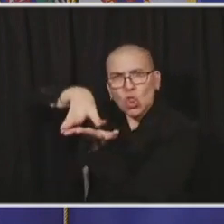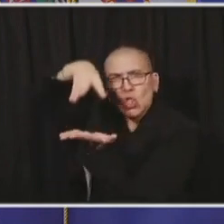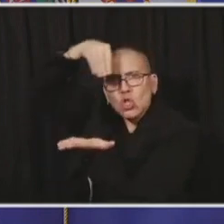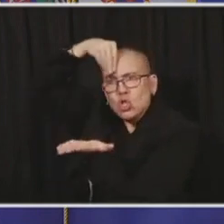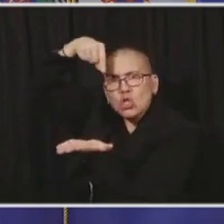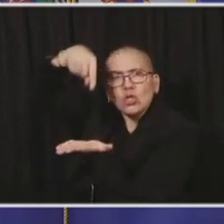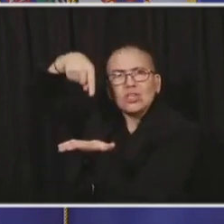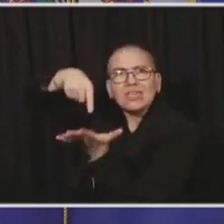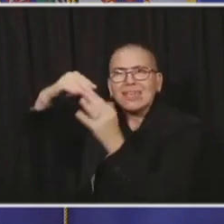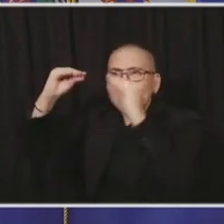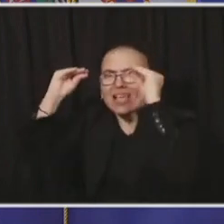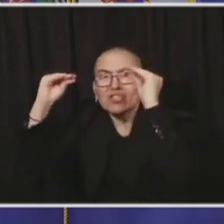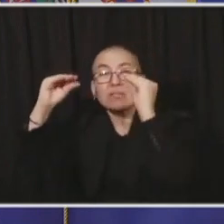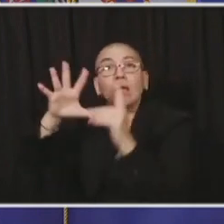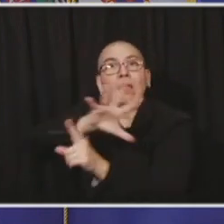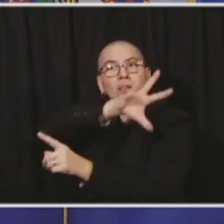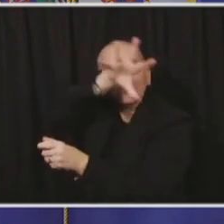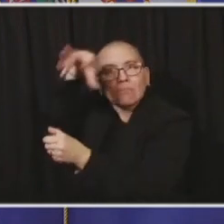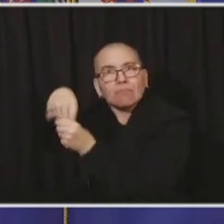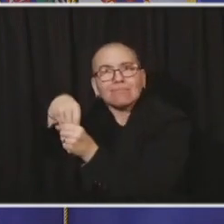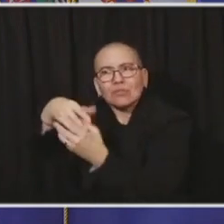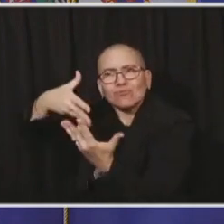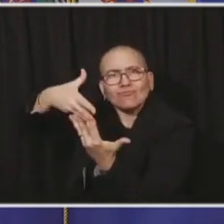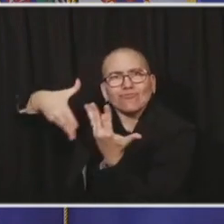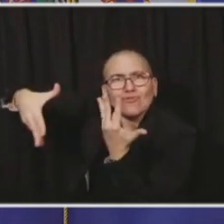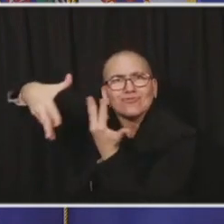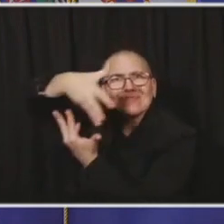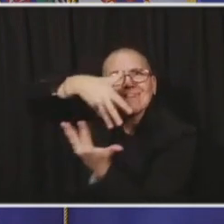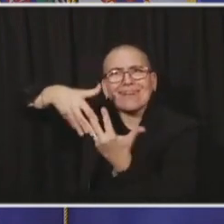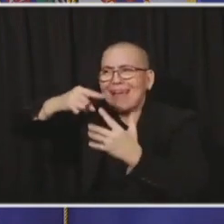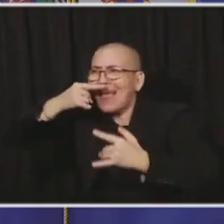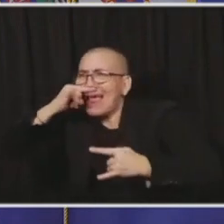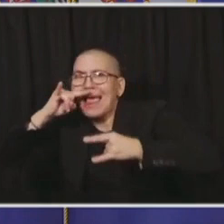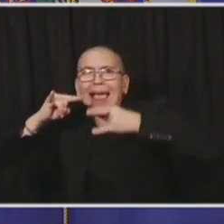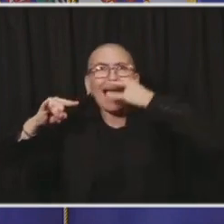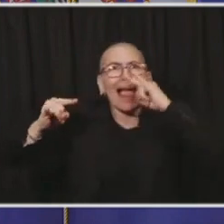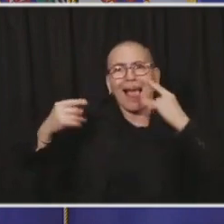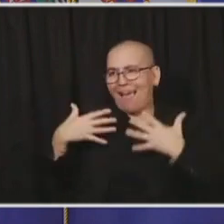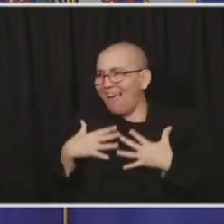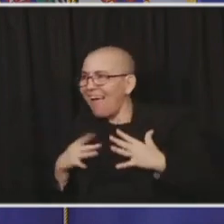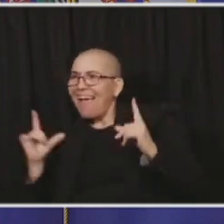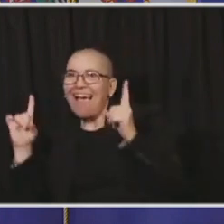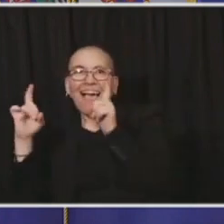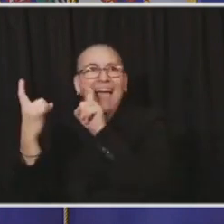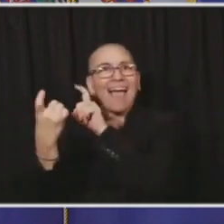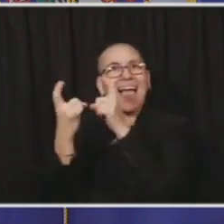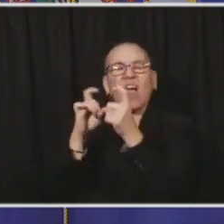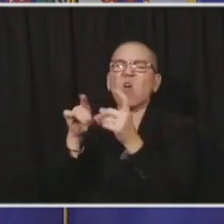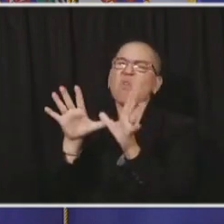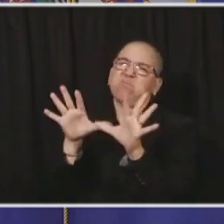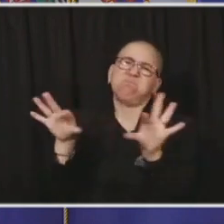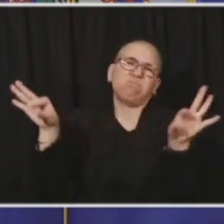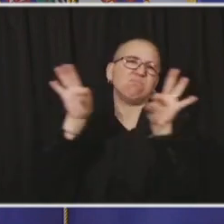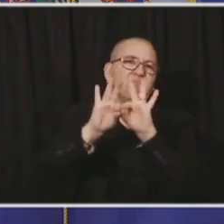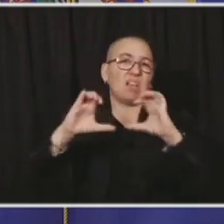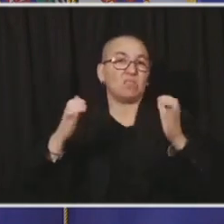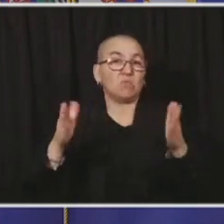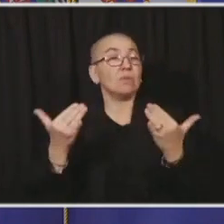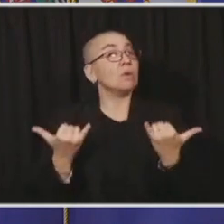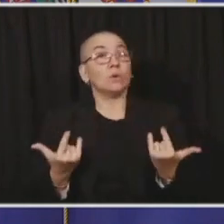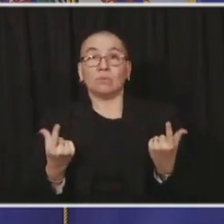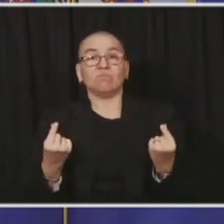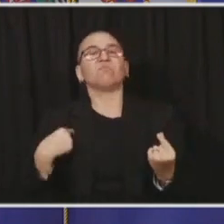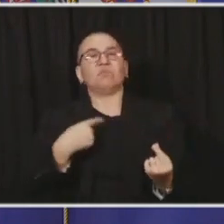and best place for many of our children to be is in that classroom. And now we believe we have both the experience, the knowledge and the